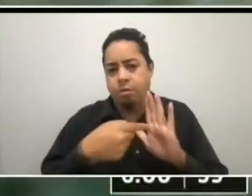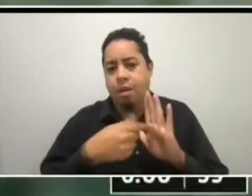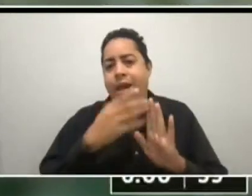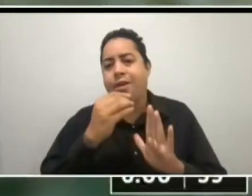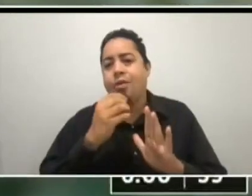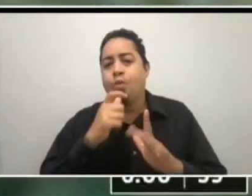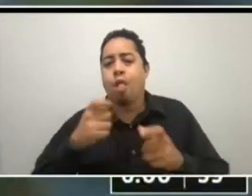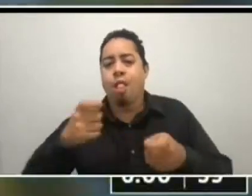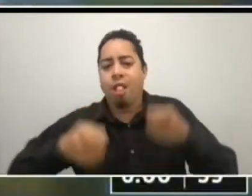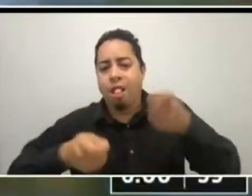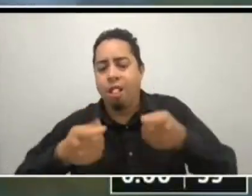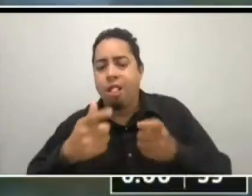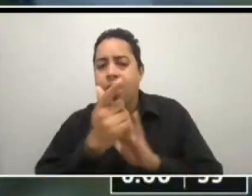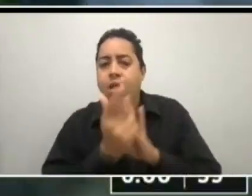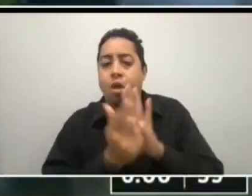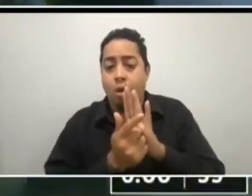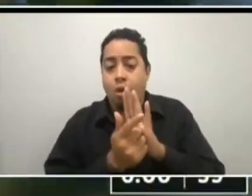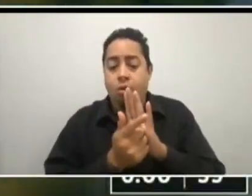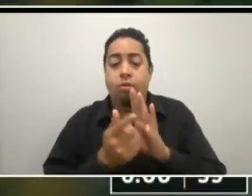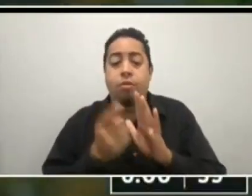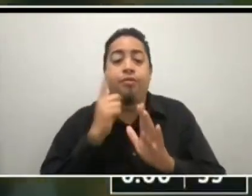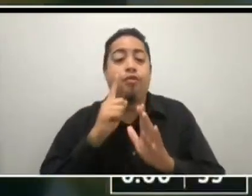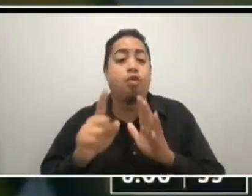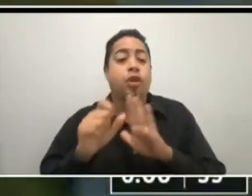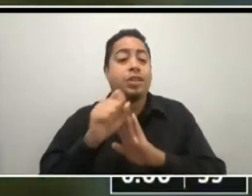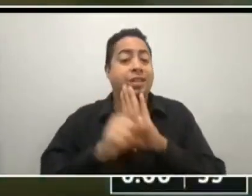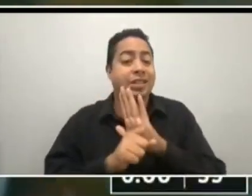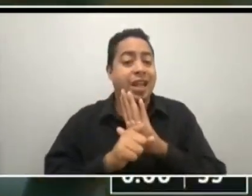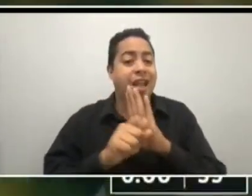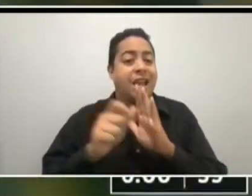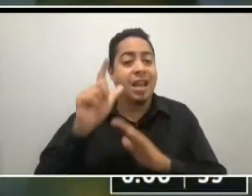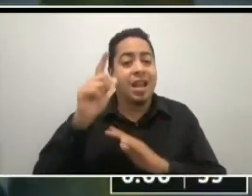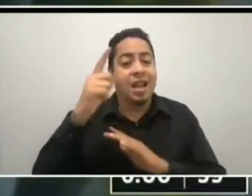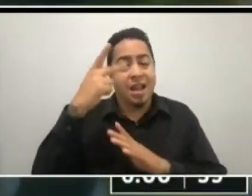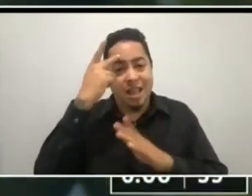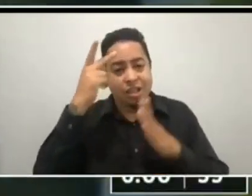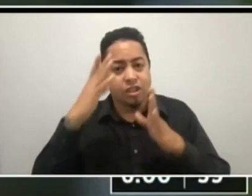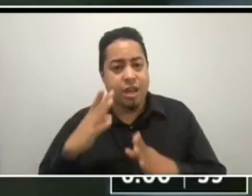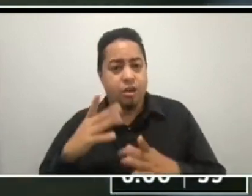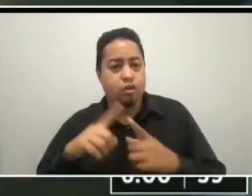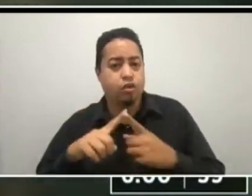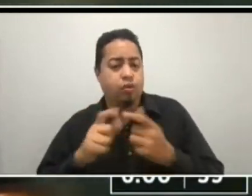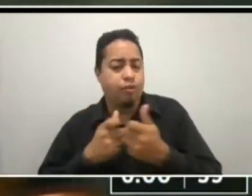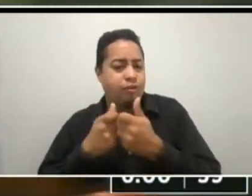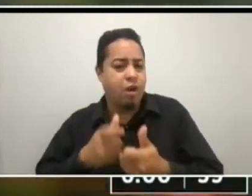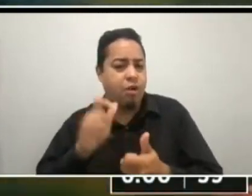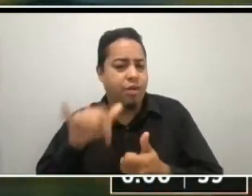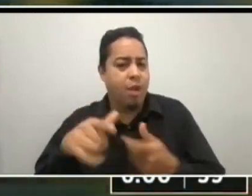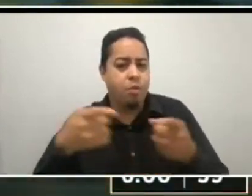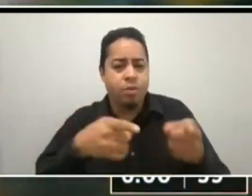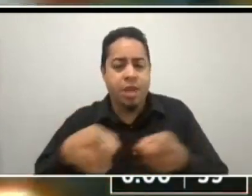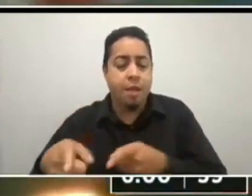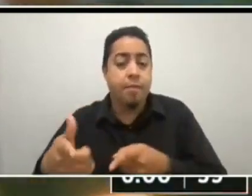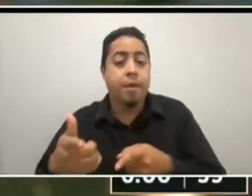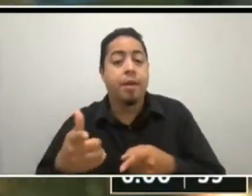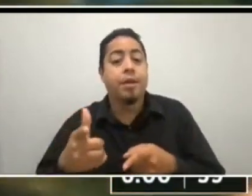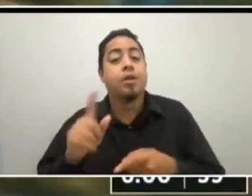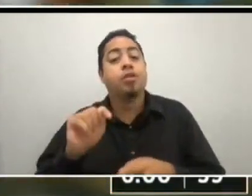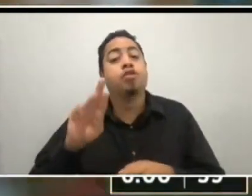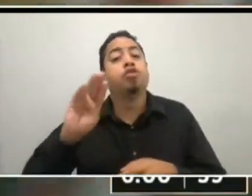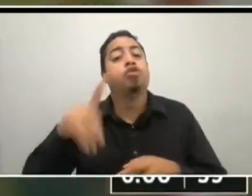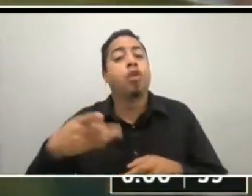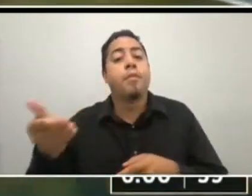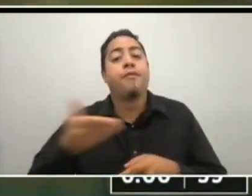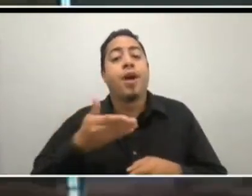The pressure campaign to get state legislators to go along with the steam intensified when President Trump invited delegations from Michigan and